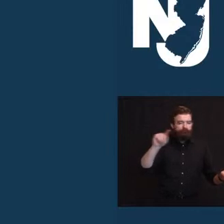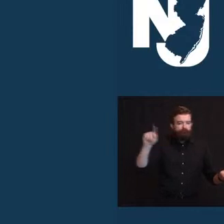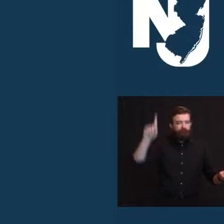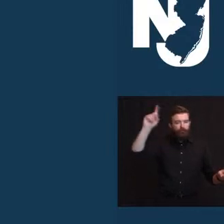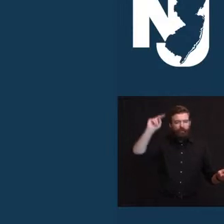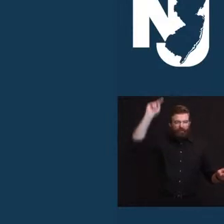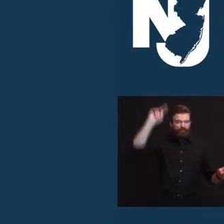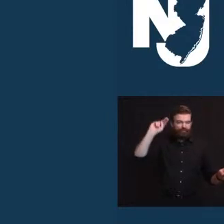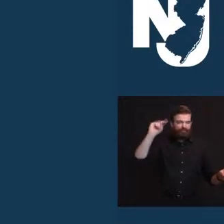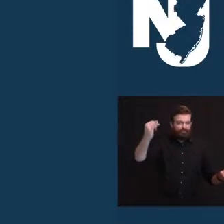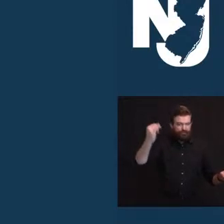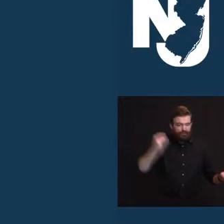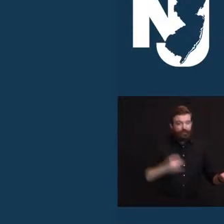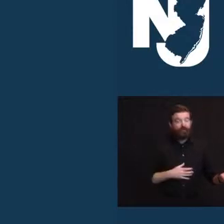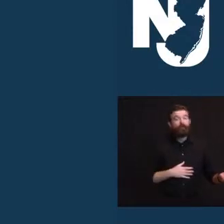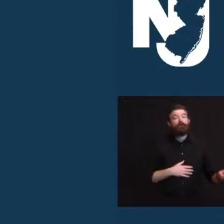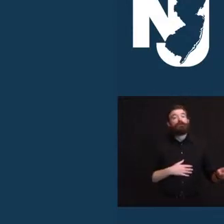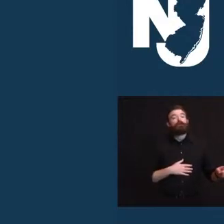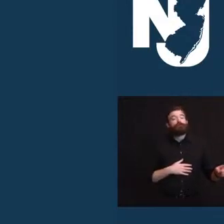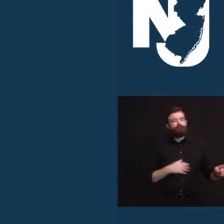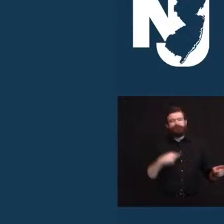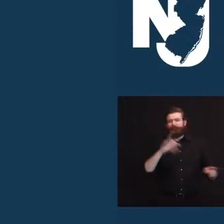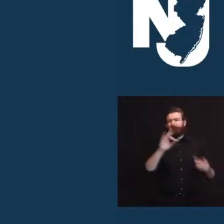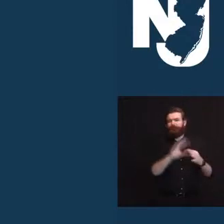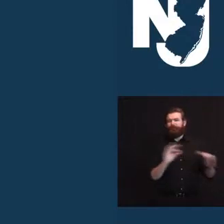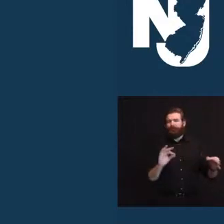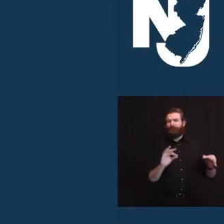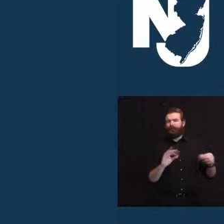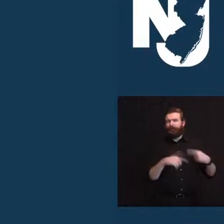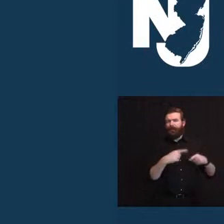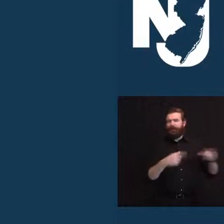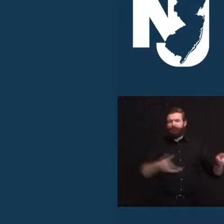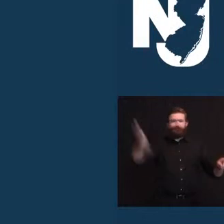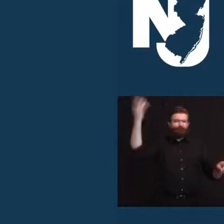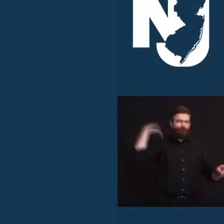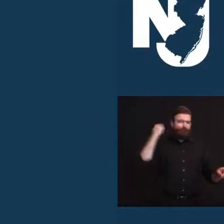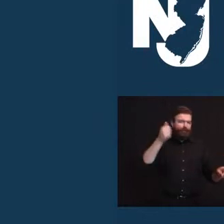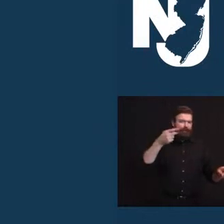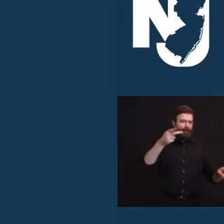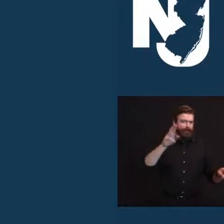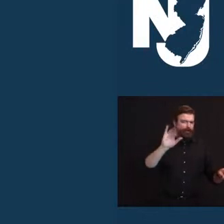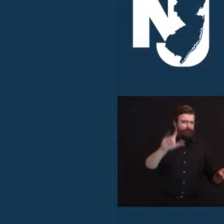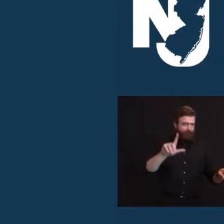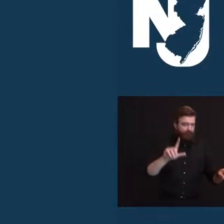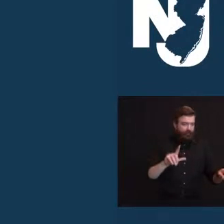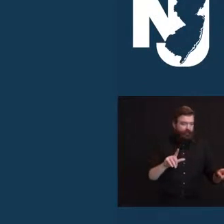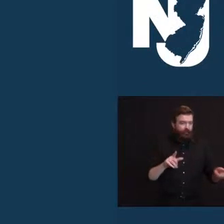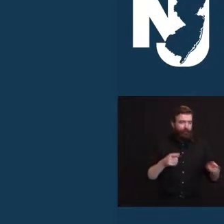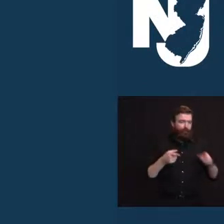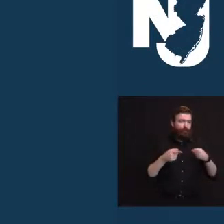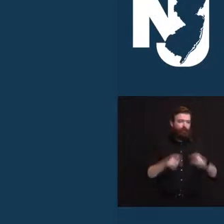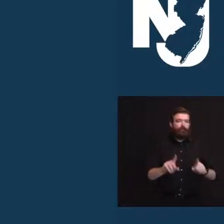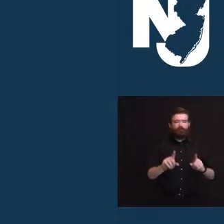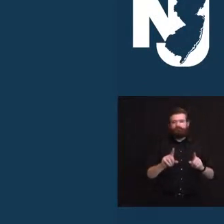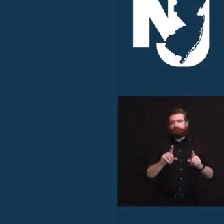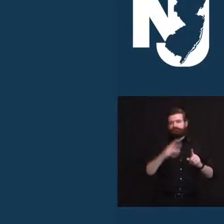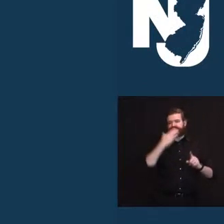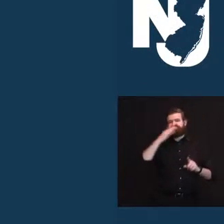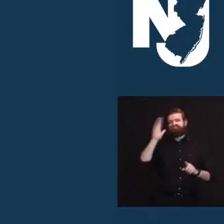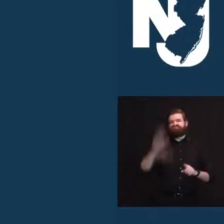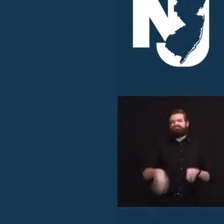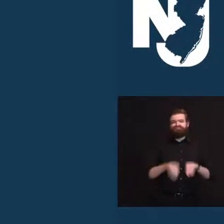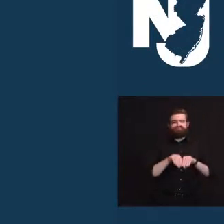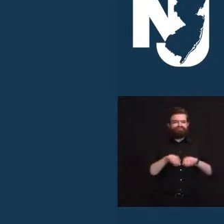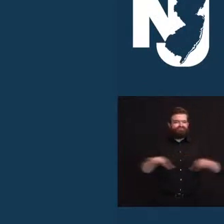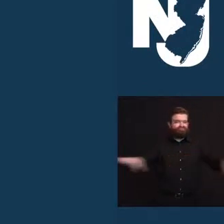to his patients in late April. Well, it might have been April 30th, even in the darkest days of the pandemic, he kept going in to help